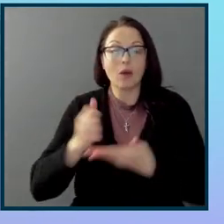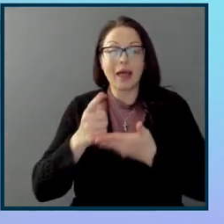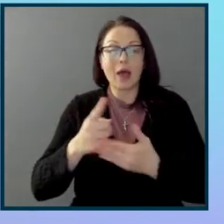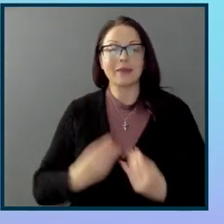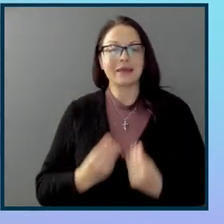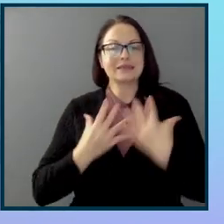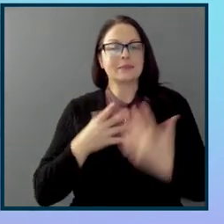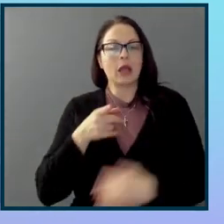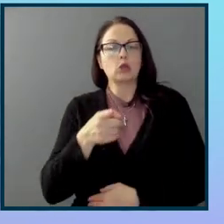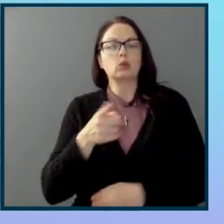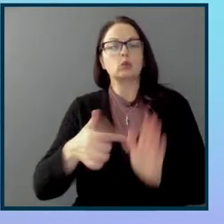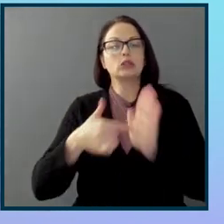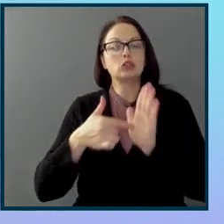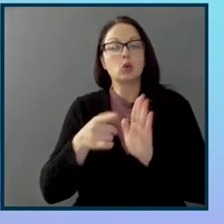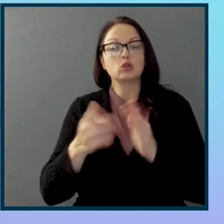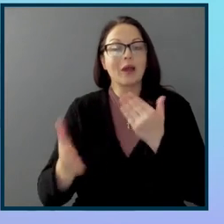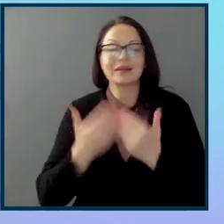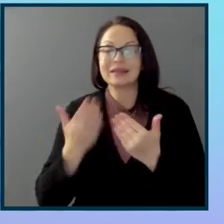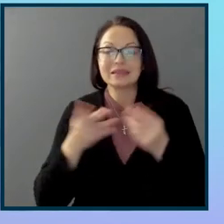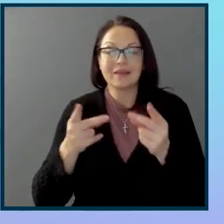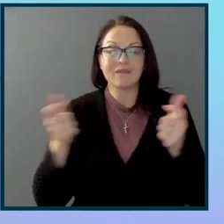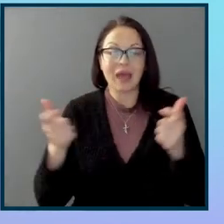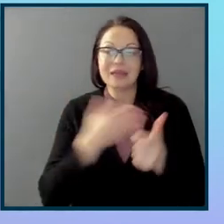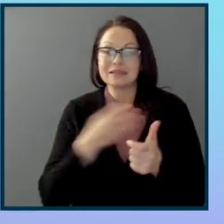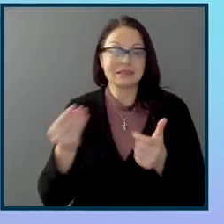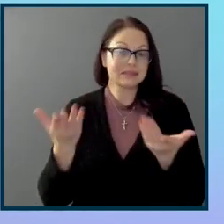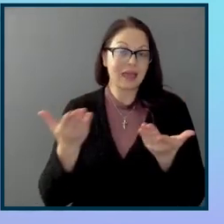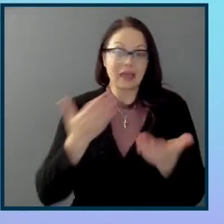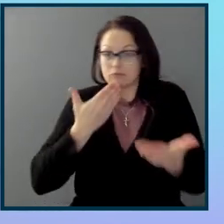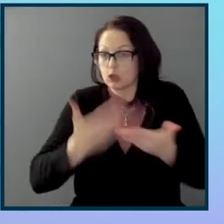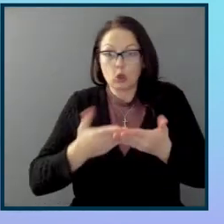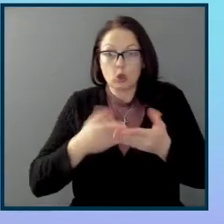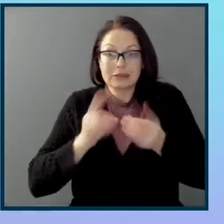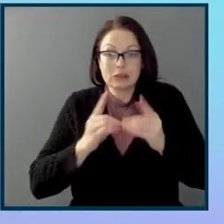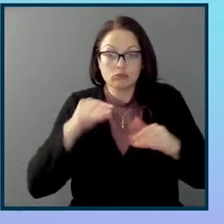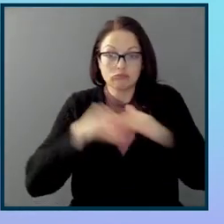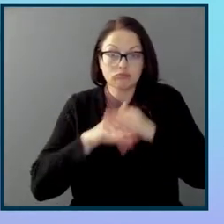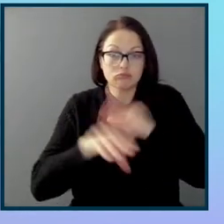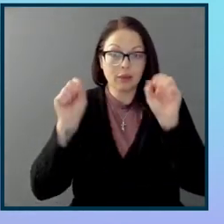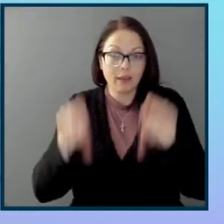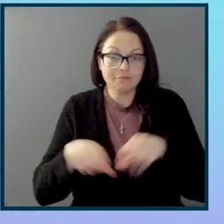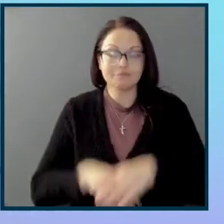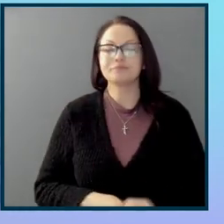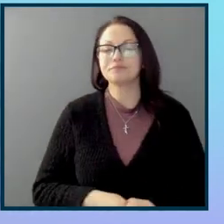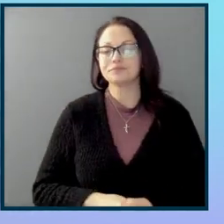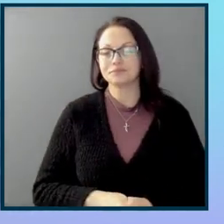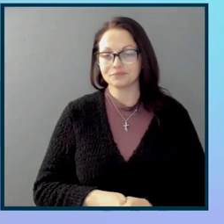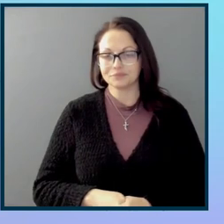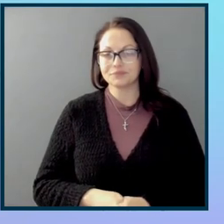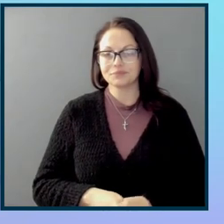shows you how easy, fast, and frankly rewarding digital accessibility can be. To me,